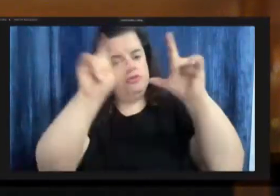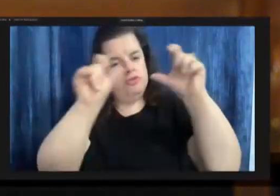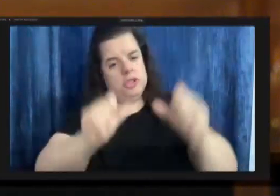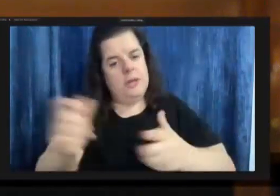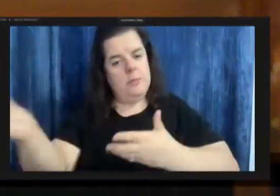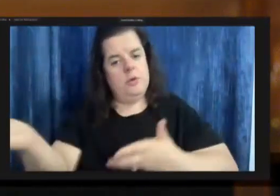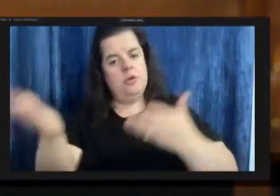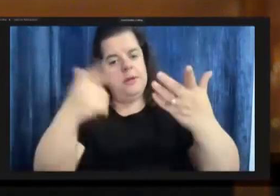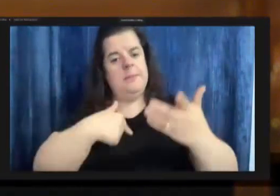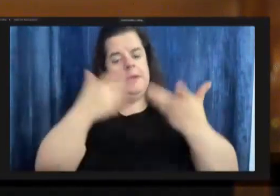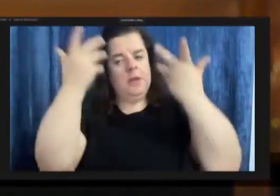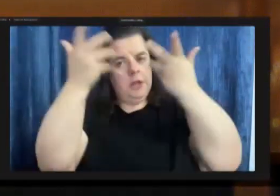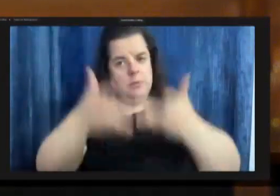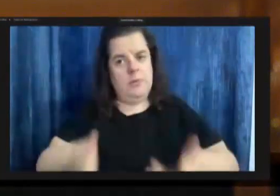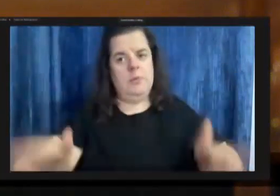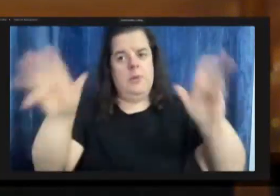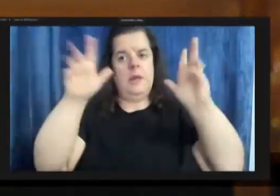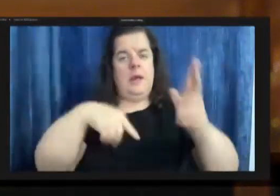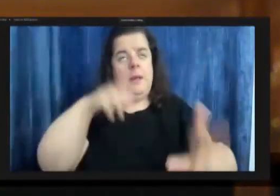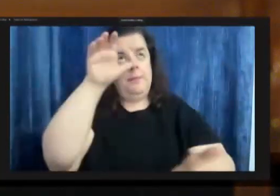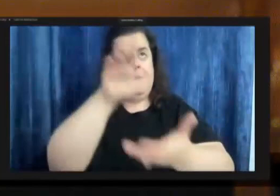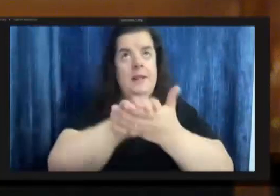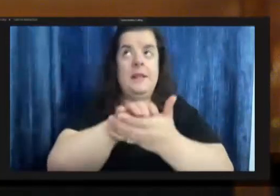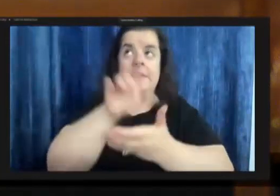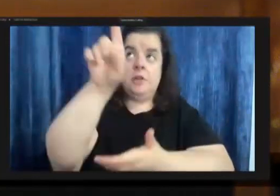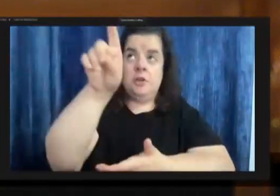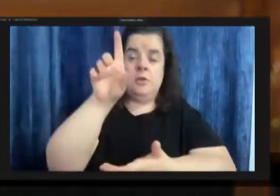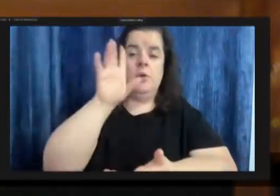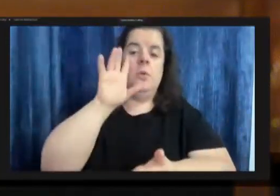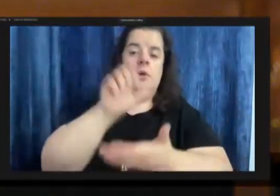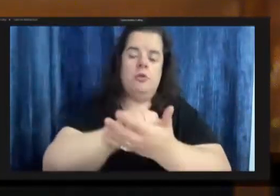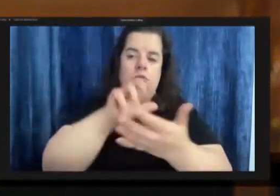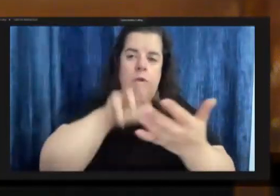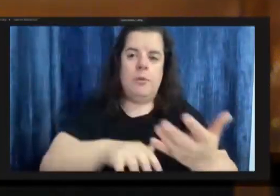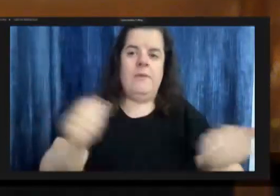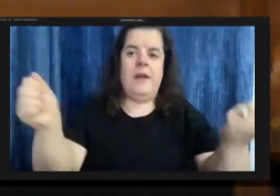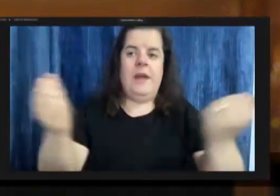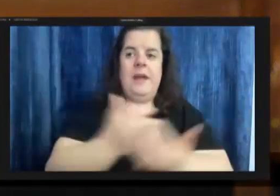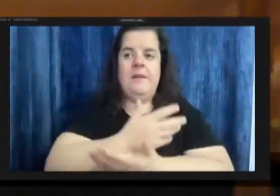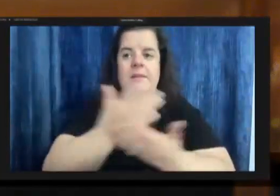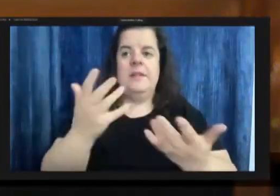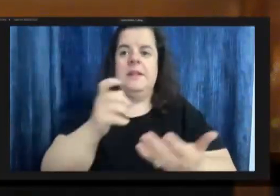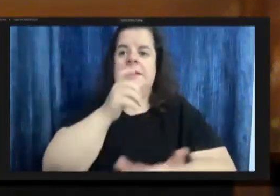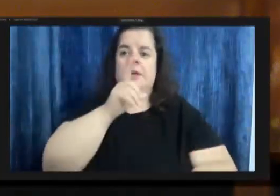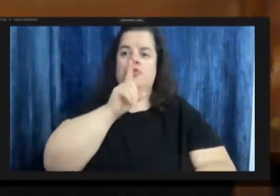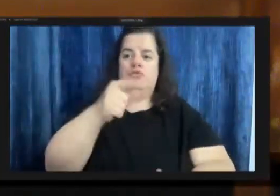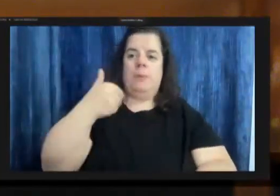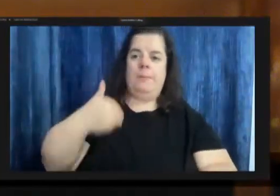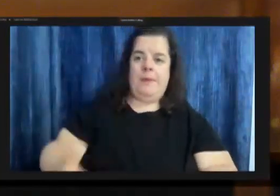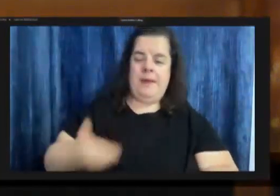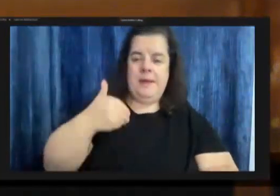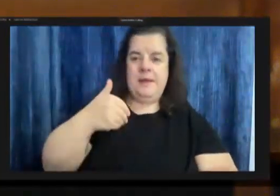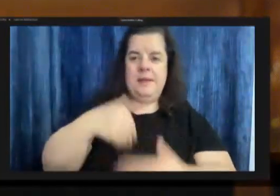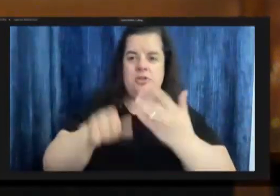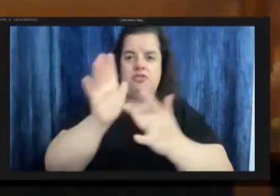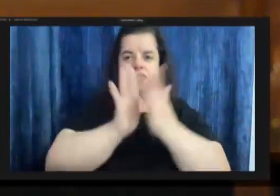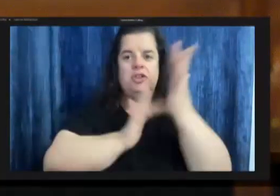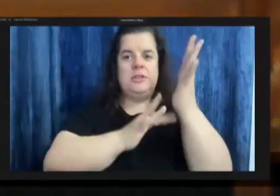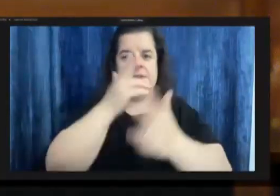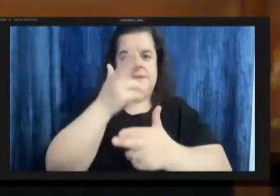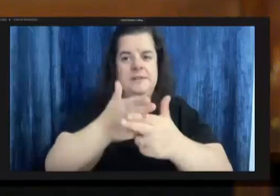completion i believe that you are removing everything that is not the true me in jesus name amen